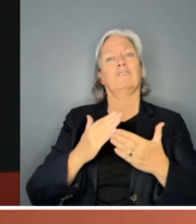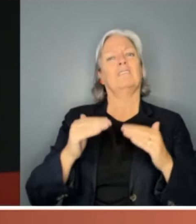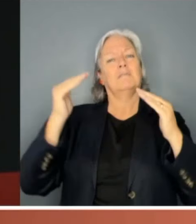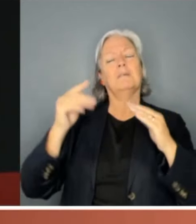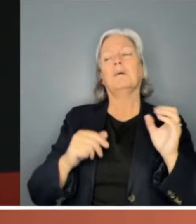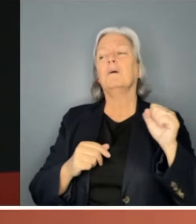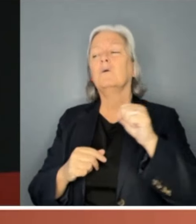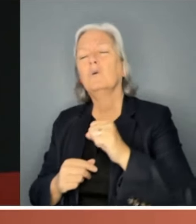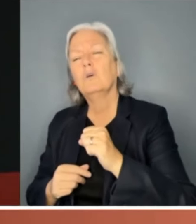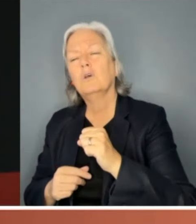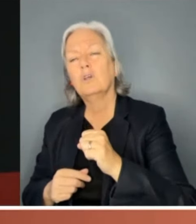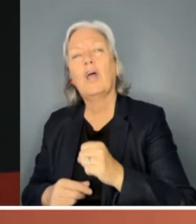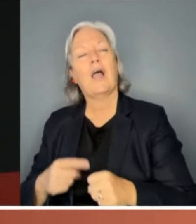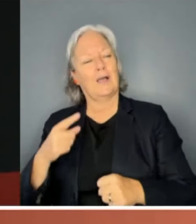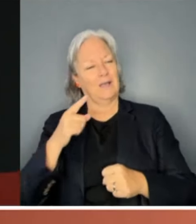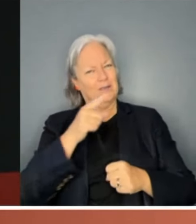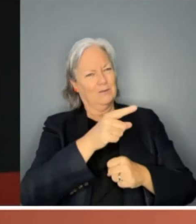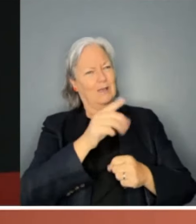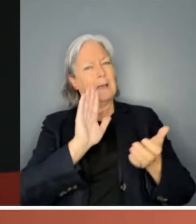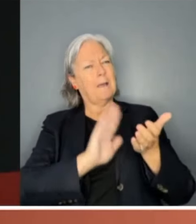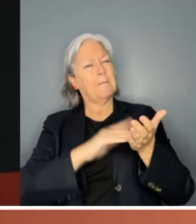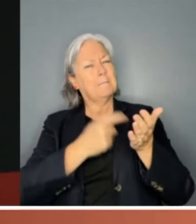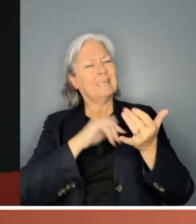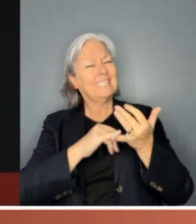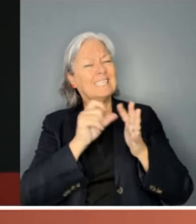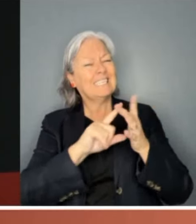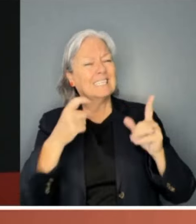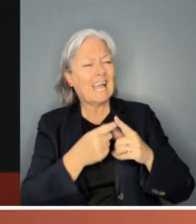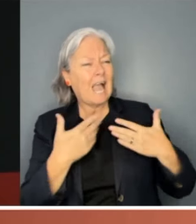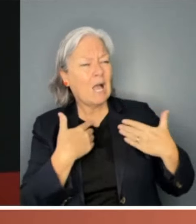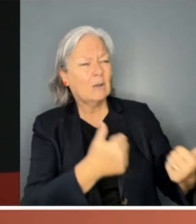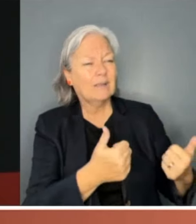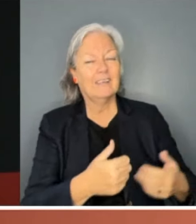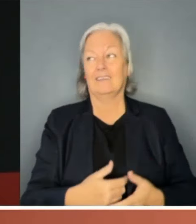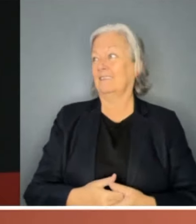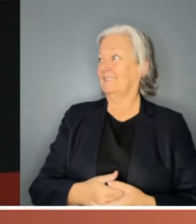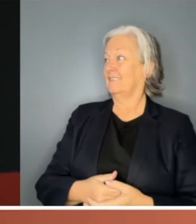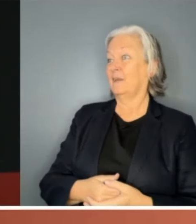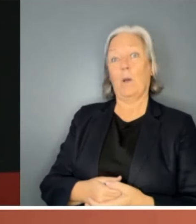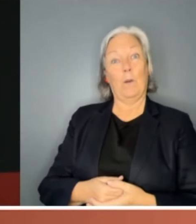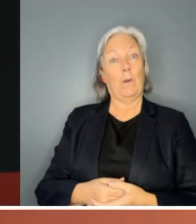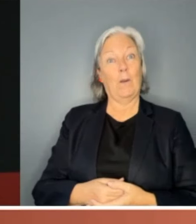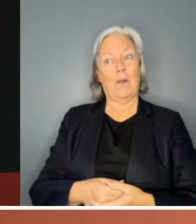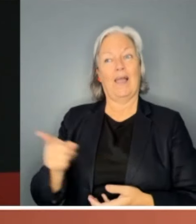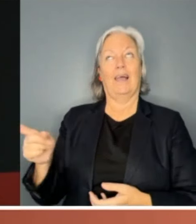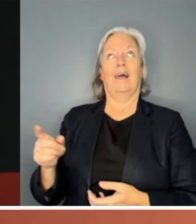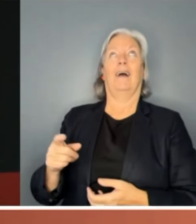leant across and he said, And Mrs Dick, how are you? So I do like to dine out on that. That Milton was beside himself